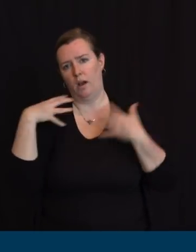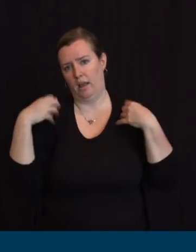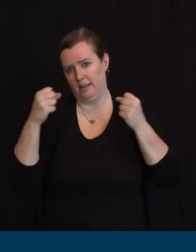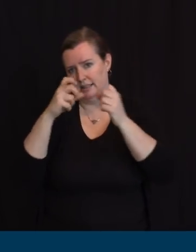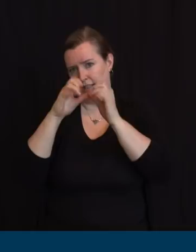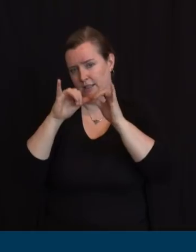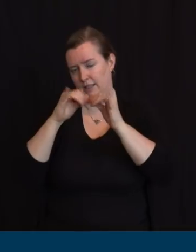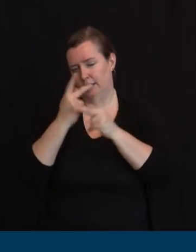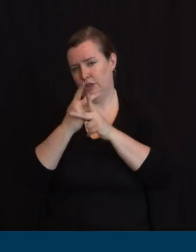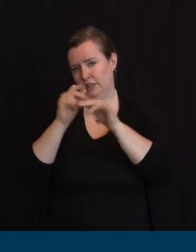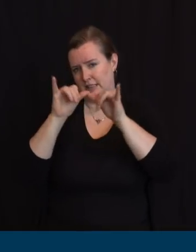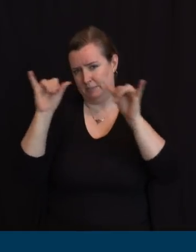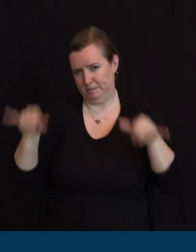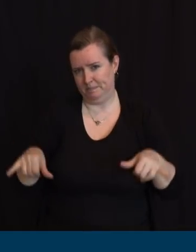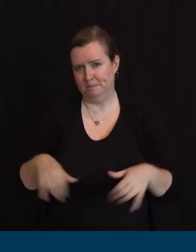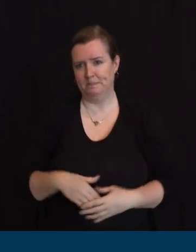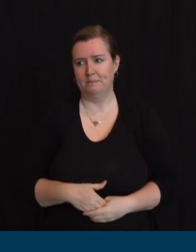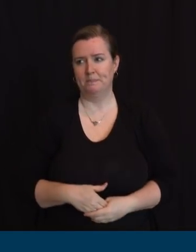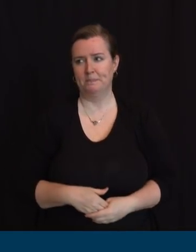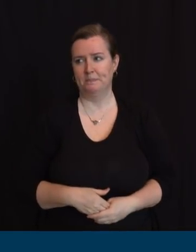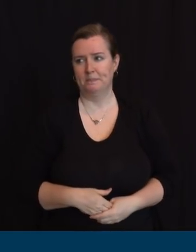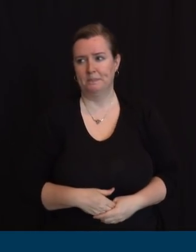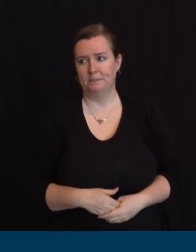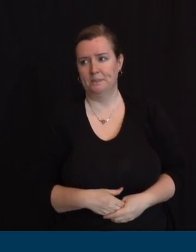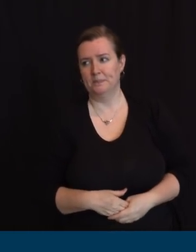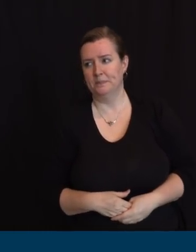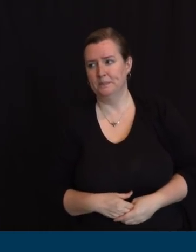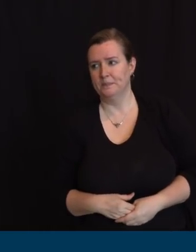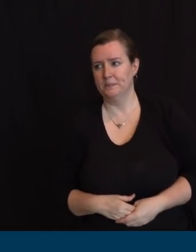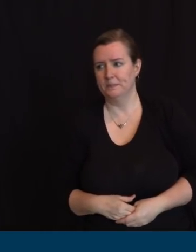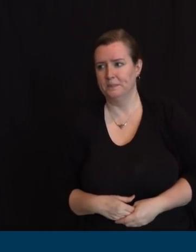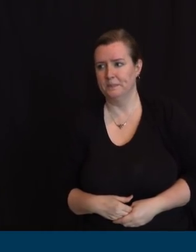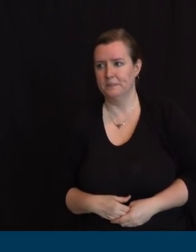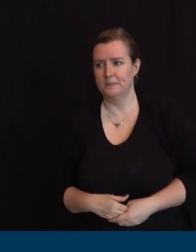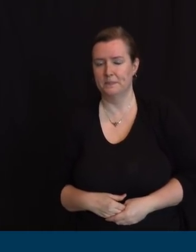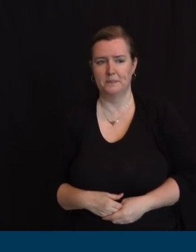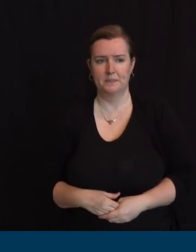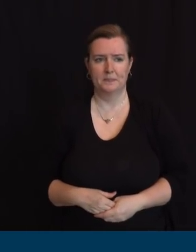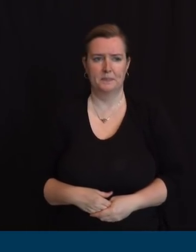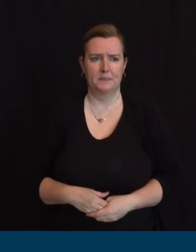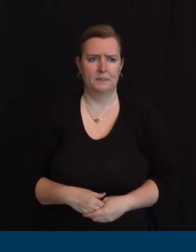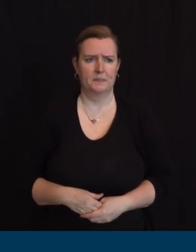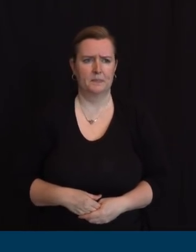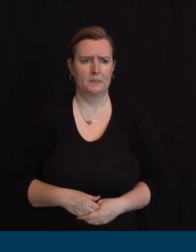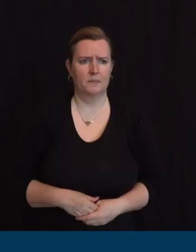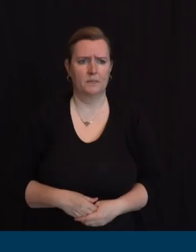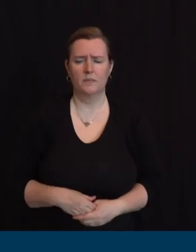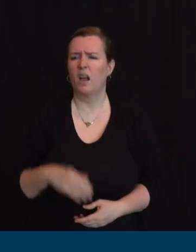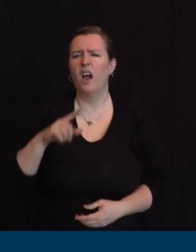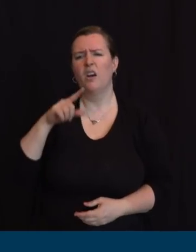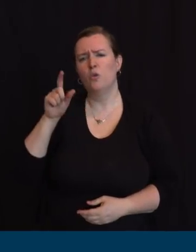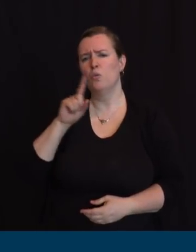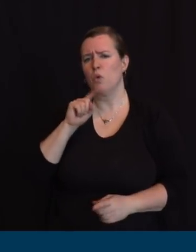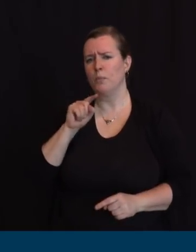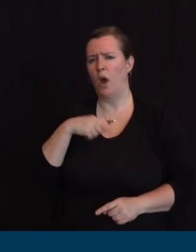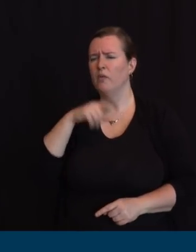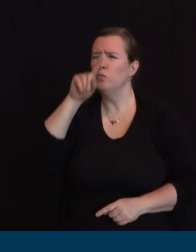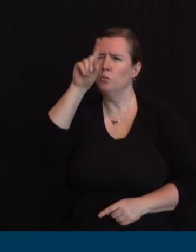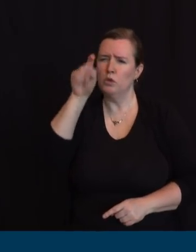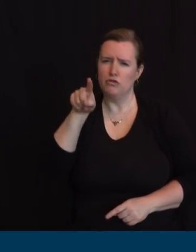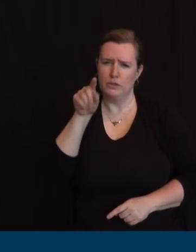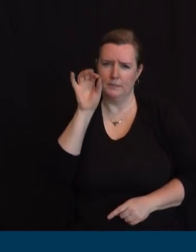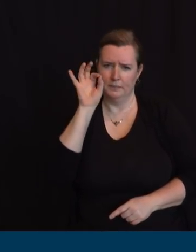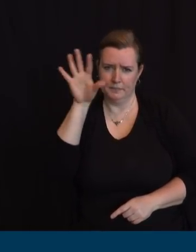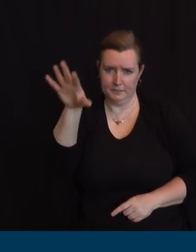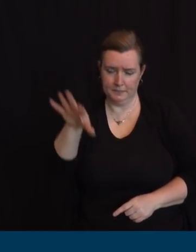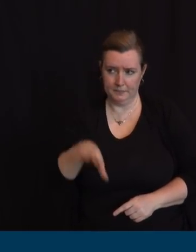A couple of questions for you and I have to now say the commissioner who needs no introduction because there were two women who need no introduction. That's correct.